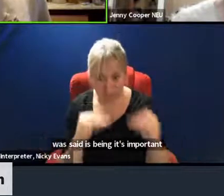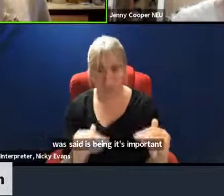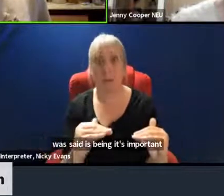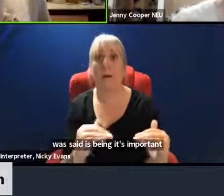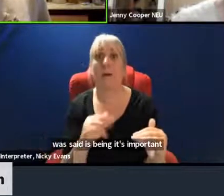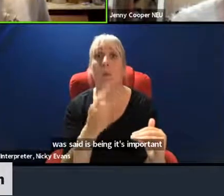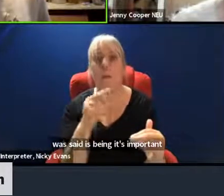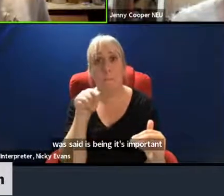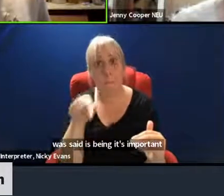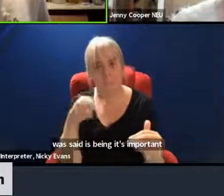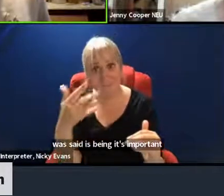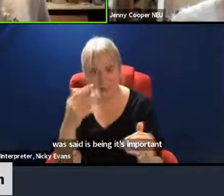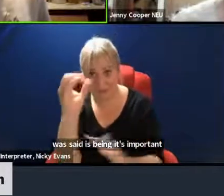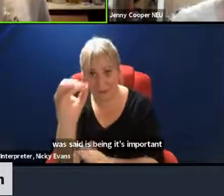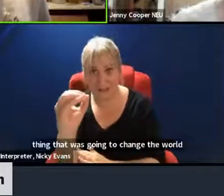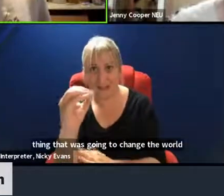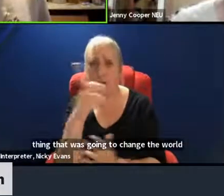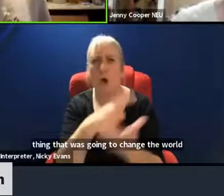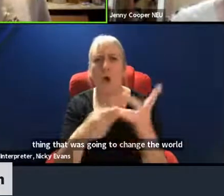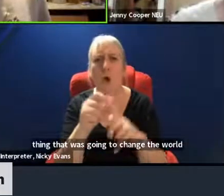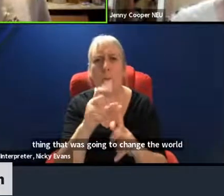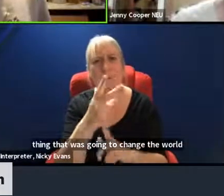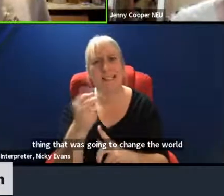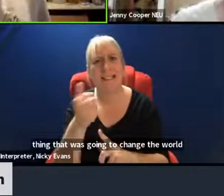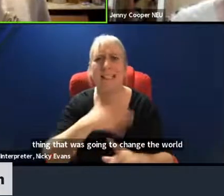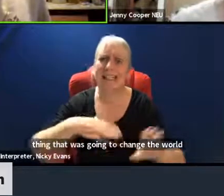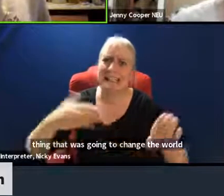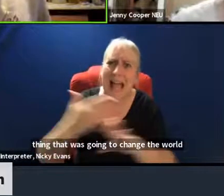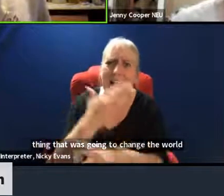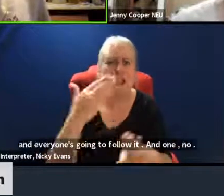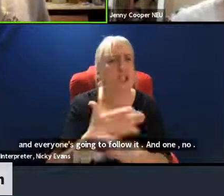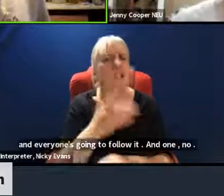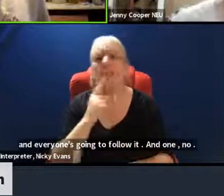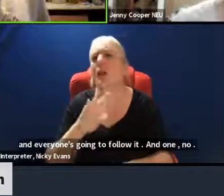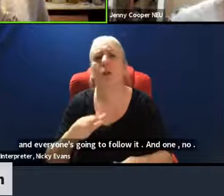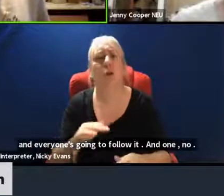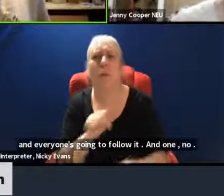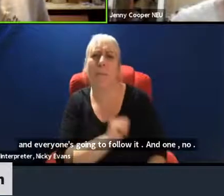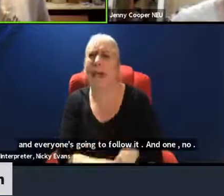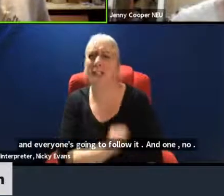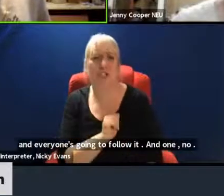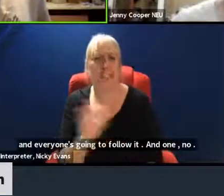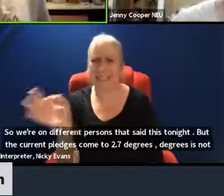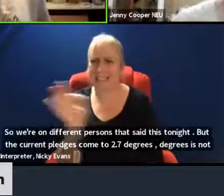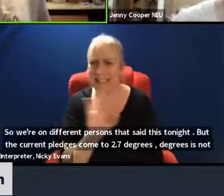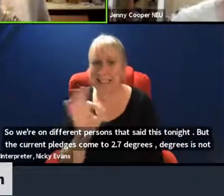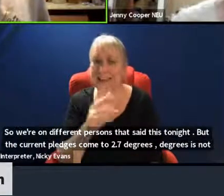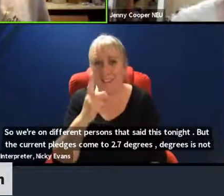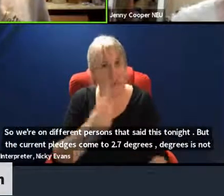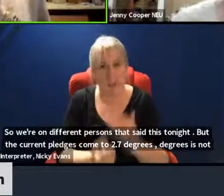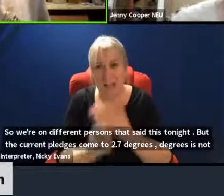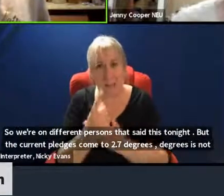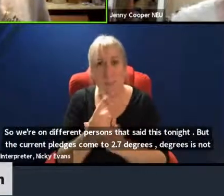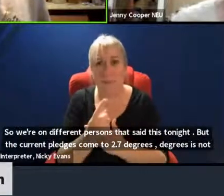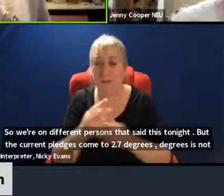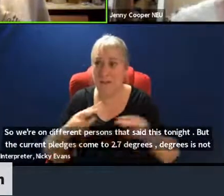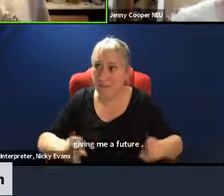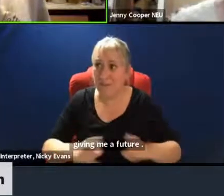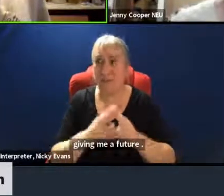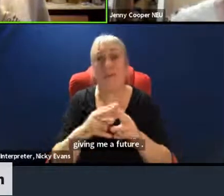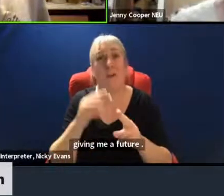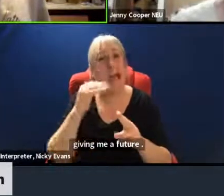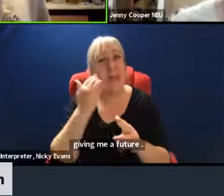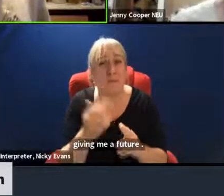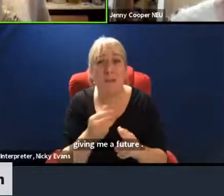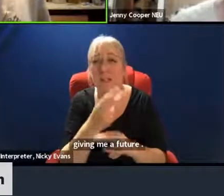COP26 needs to have actions and not pledges, which is what has happened with the Paris Agreement and every other 25 COPs that have